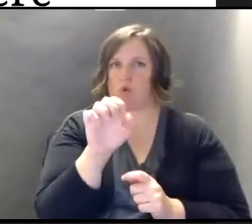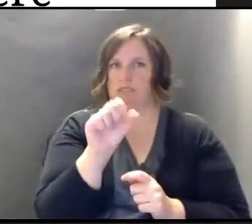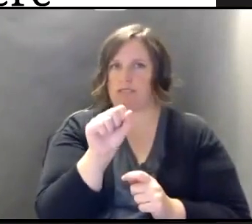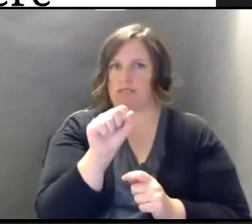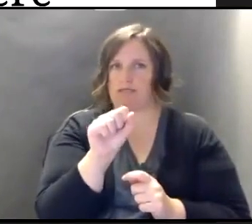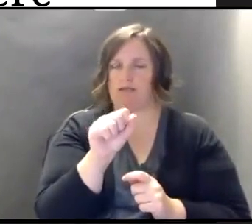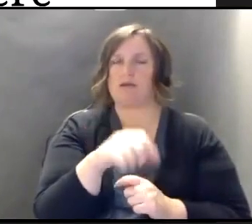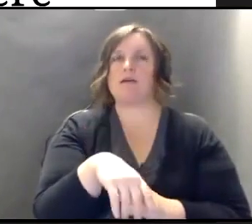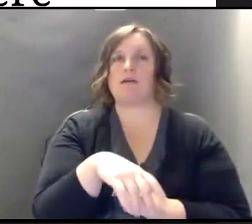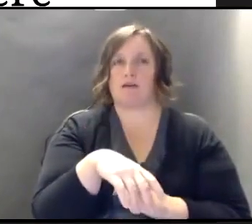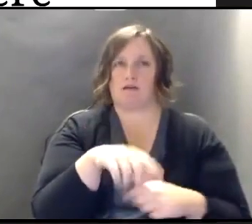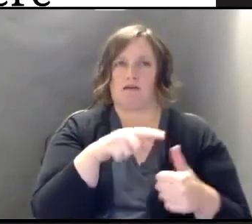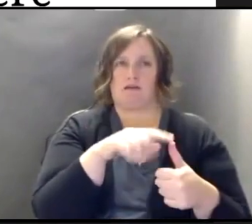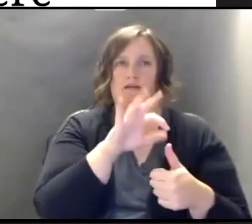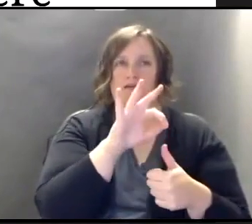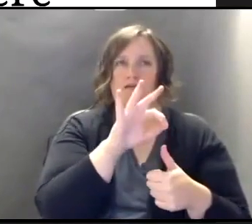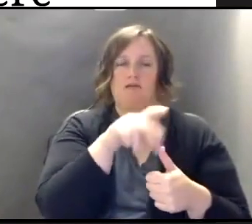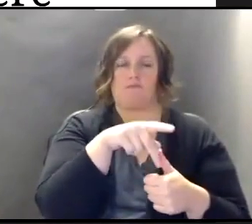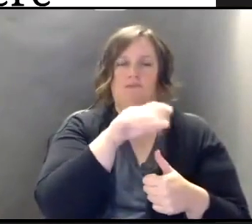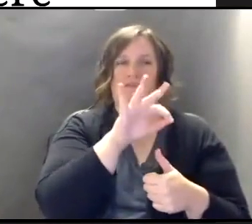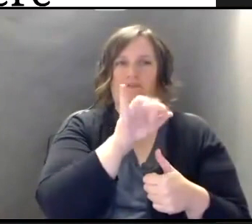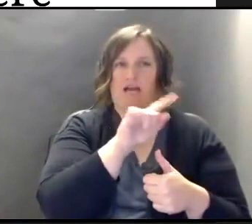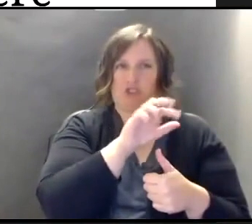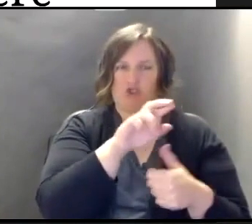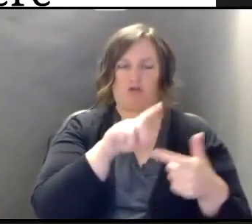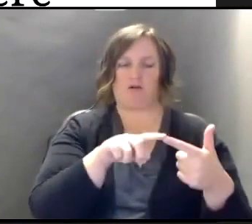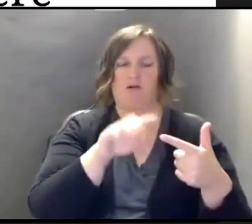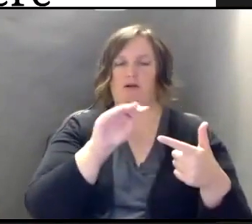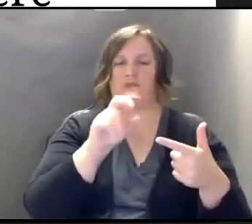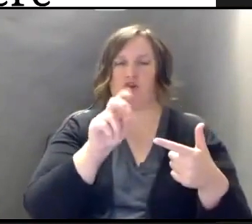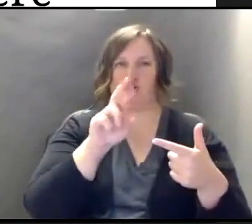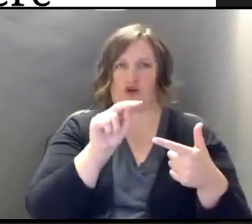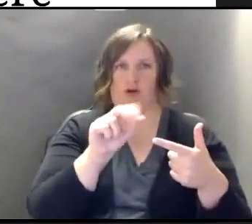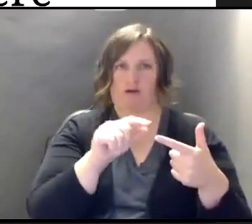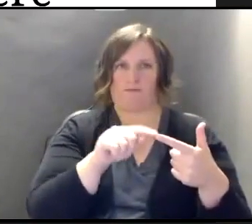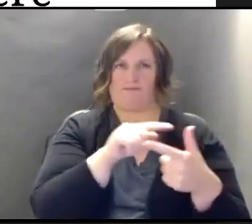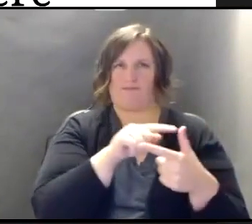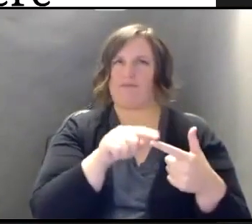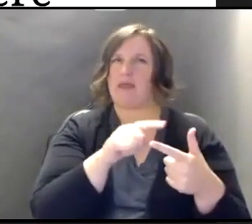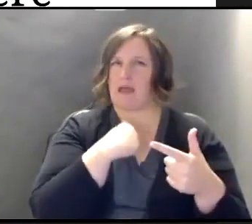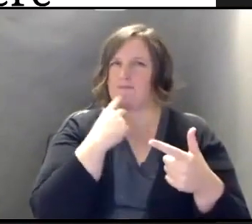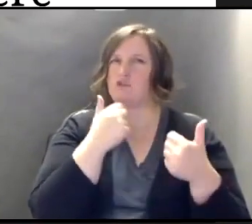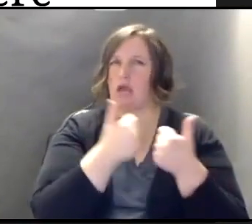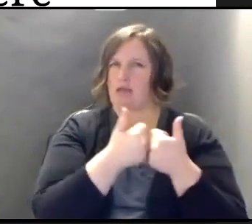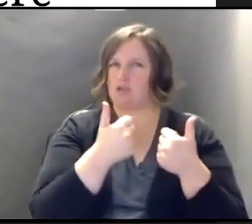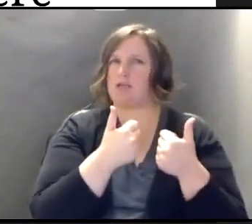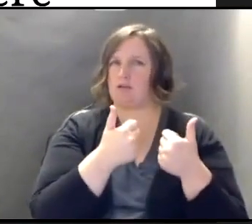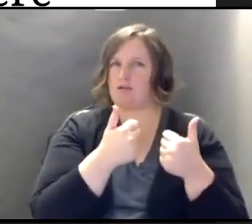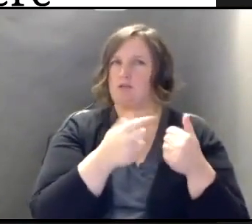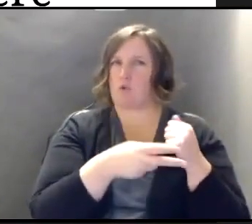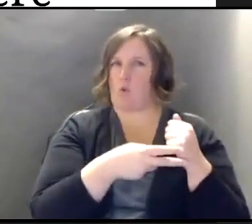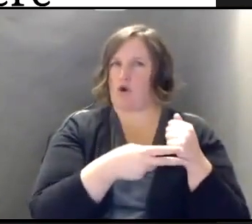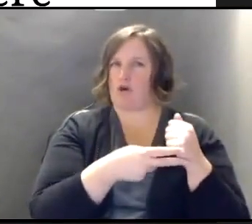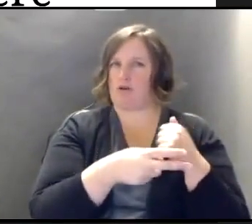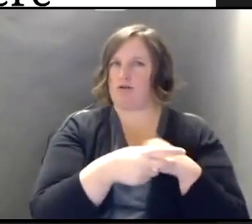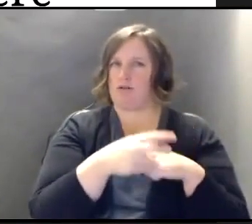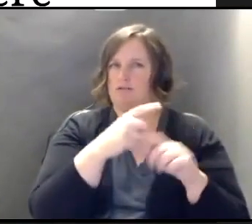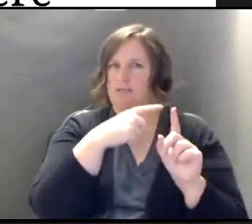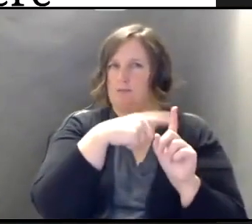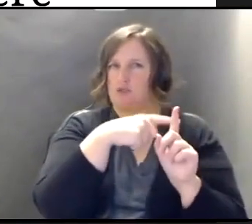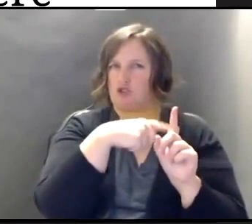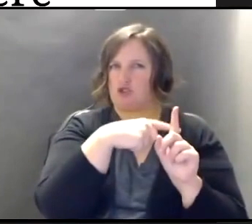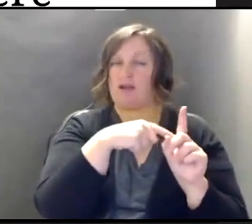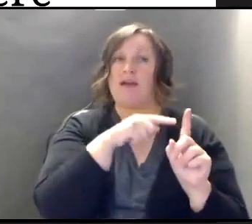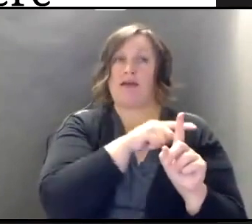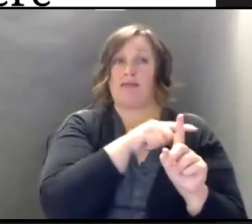manufacturers are Pfizer and Moderna. There are challenges in storage temperatures. They have demonstrated in clinical trials